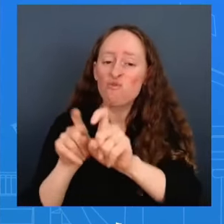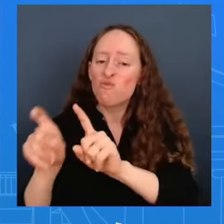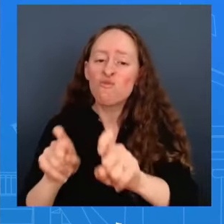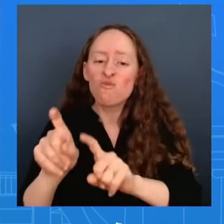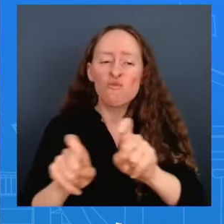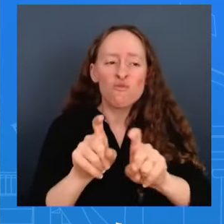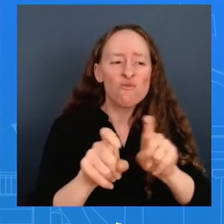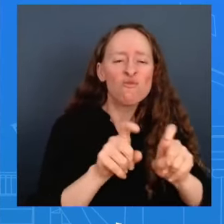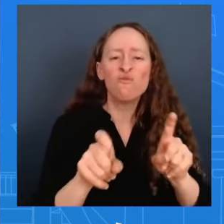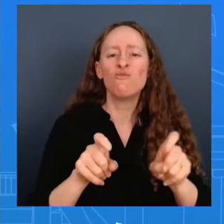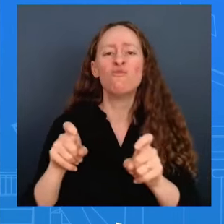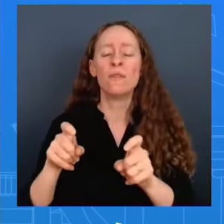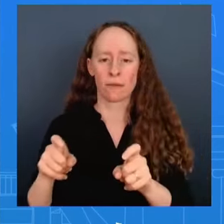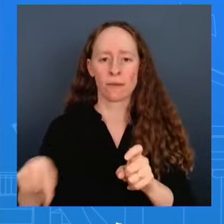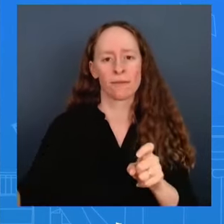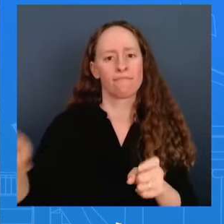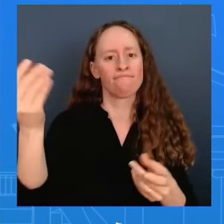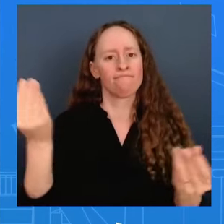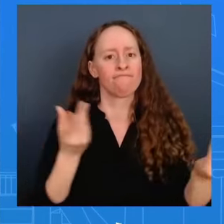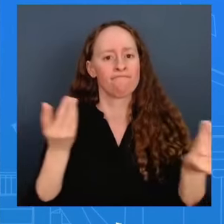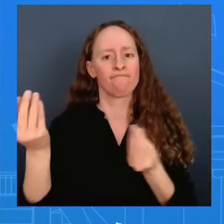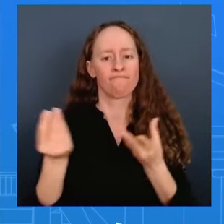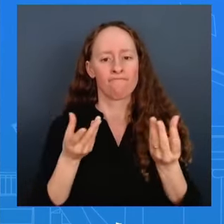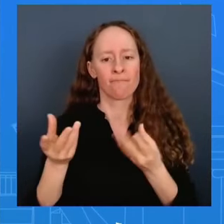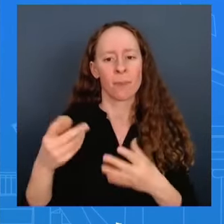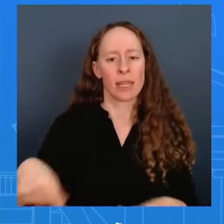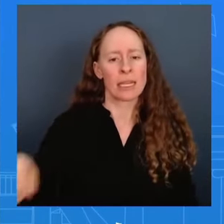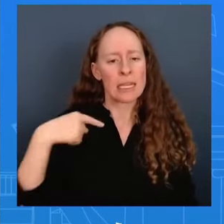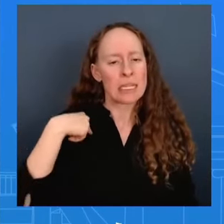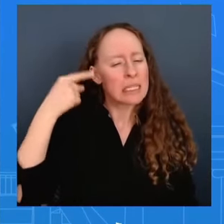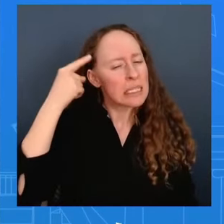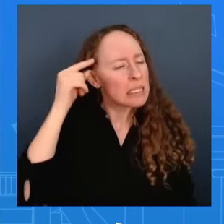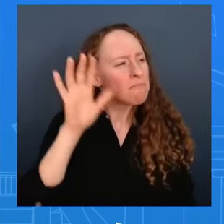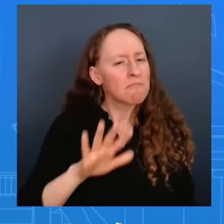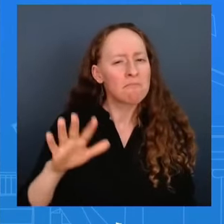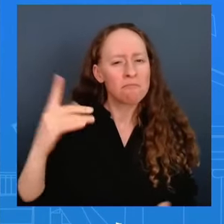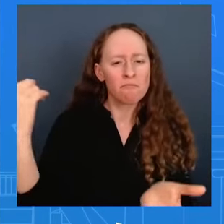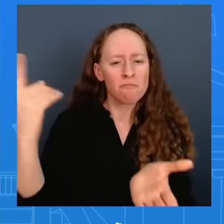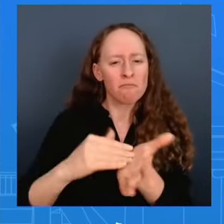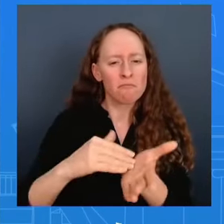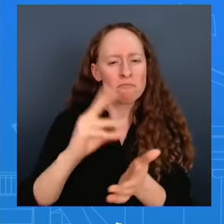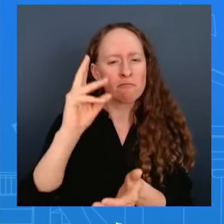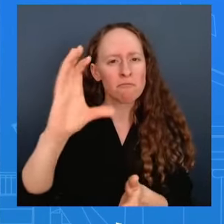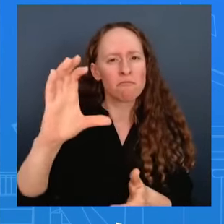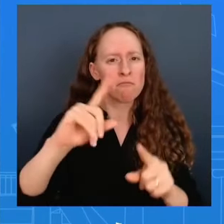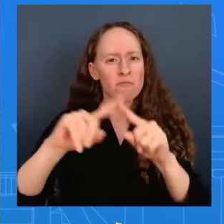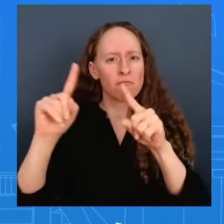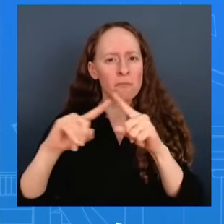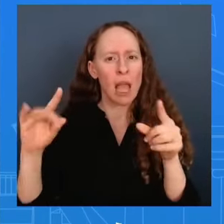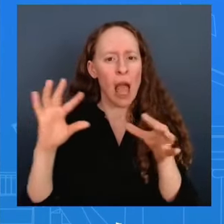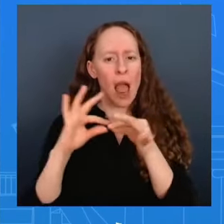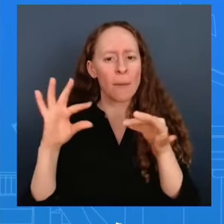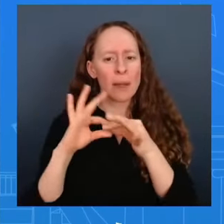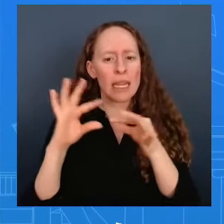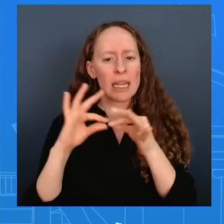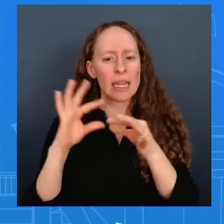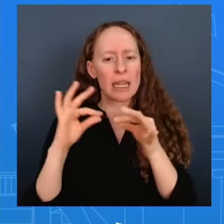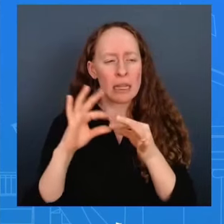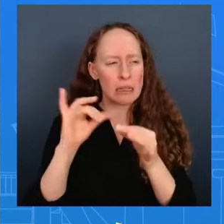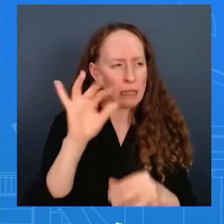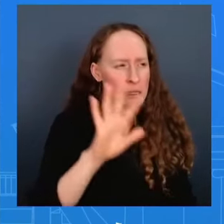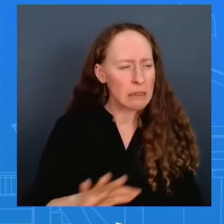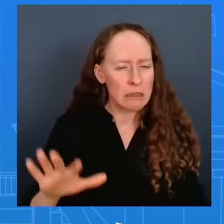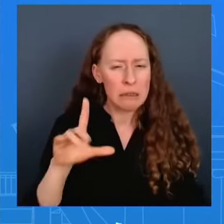elicited i think about 1600 comments so that's at the beginning of 2023 and then we started a